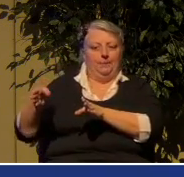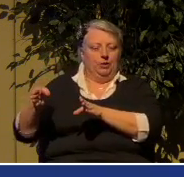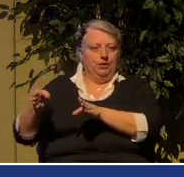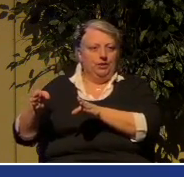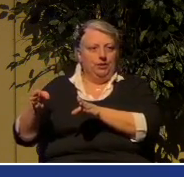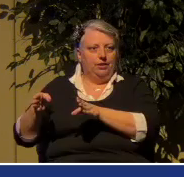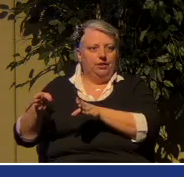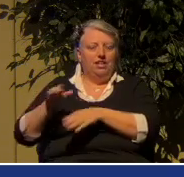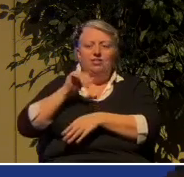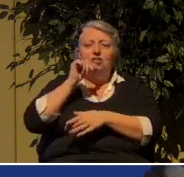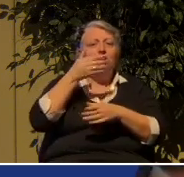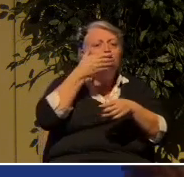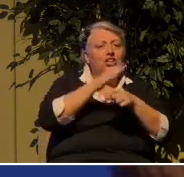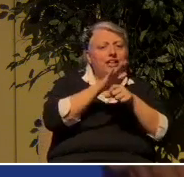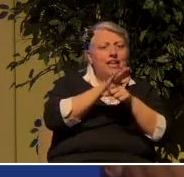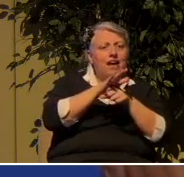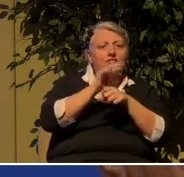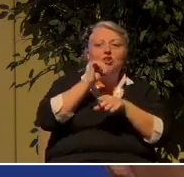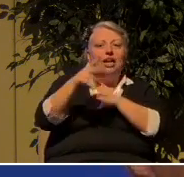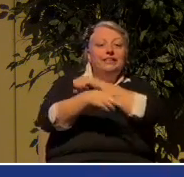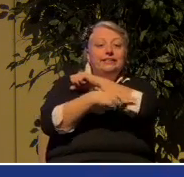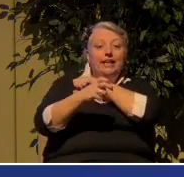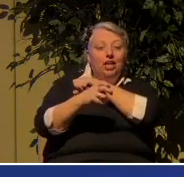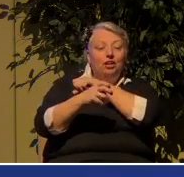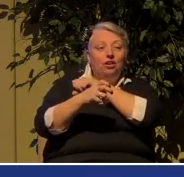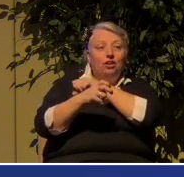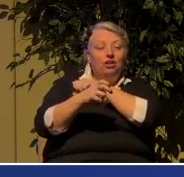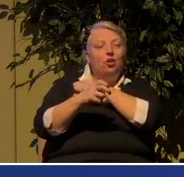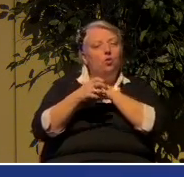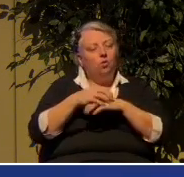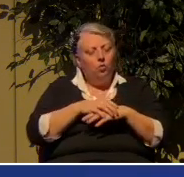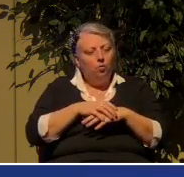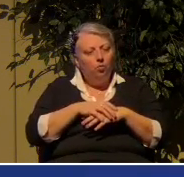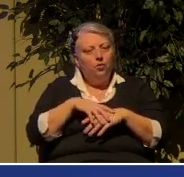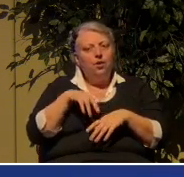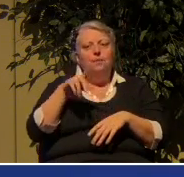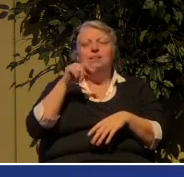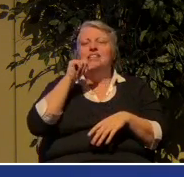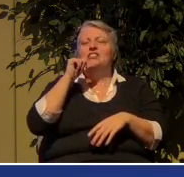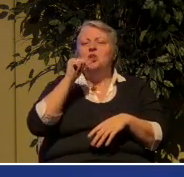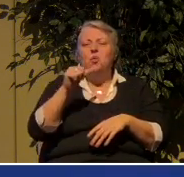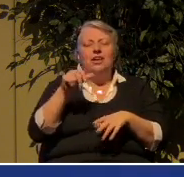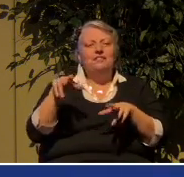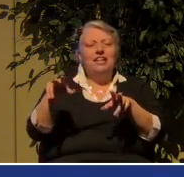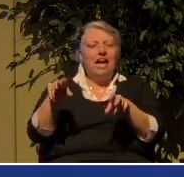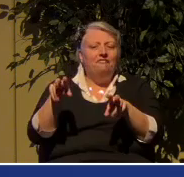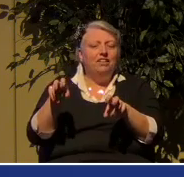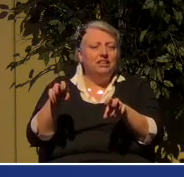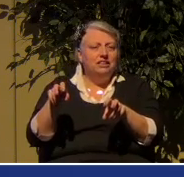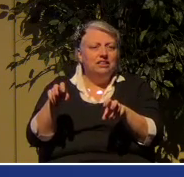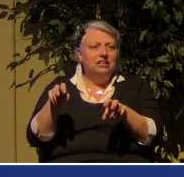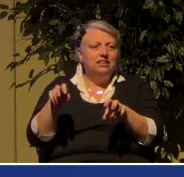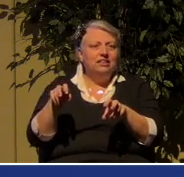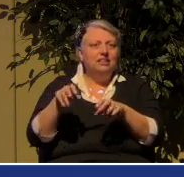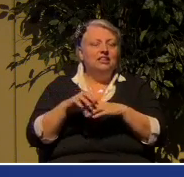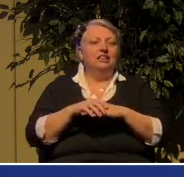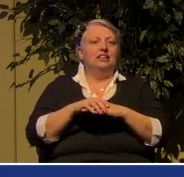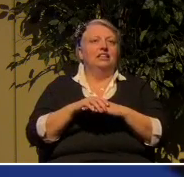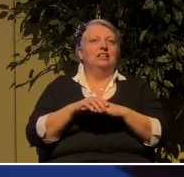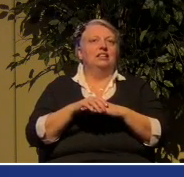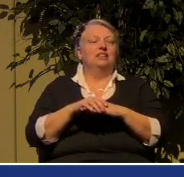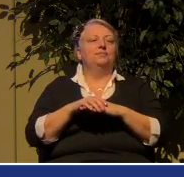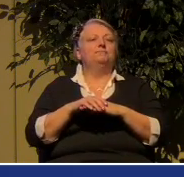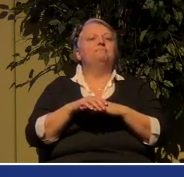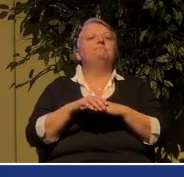It's not good enough not to steal. No, you must not even covet what belongs to your neighbor. So he takes the